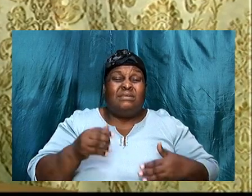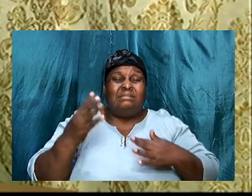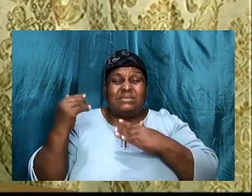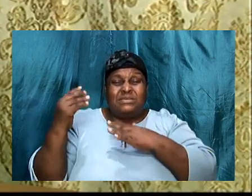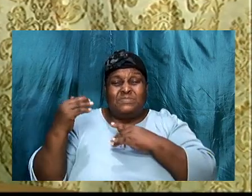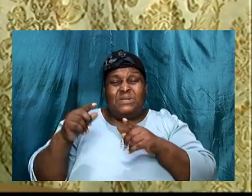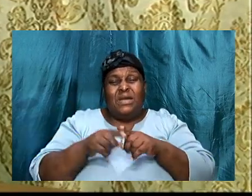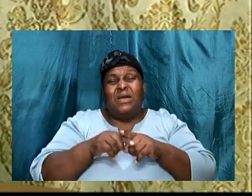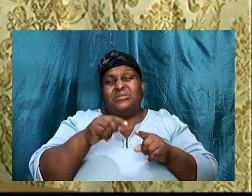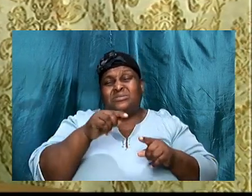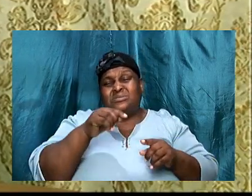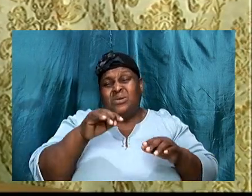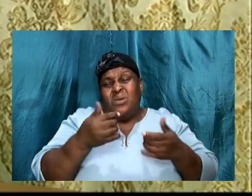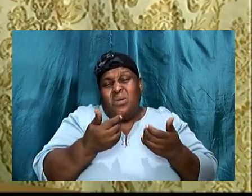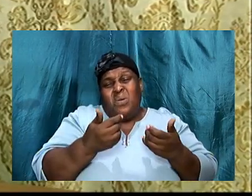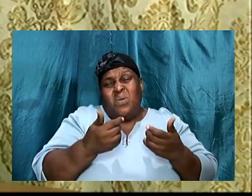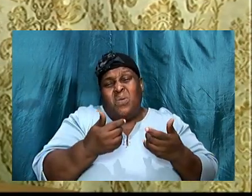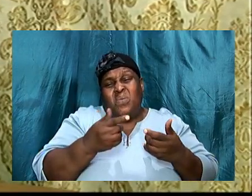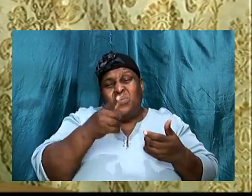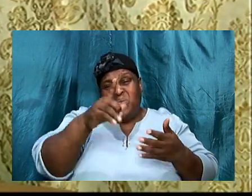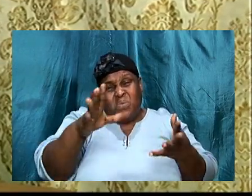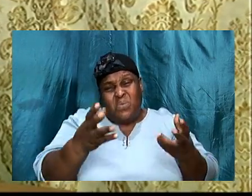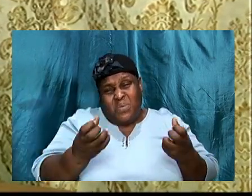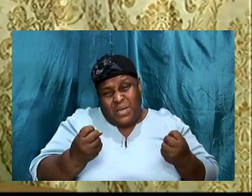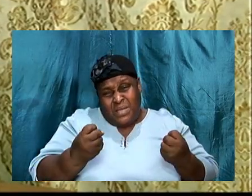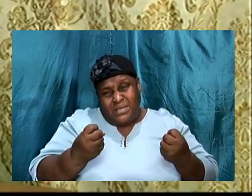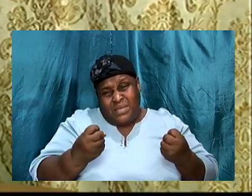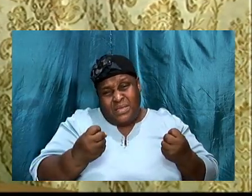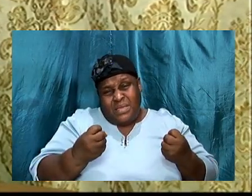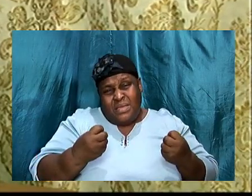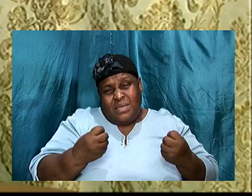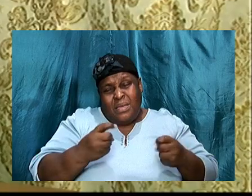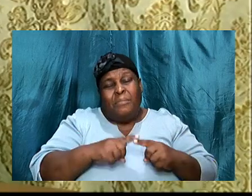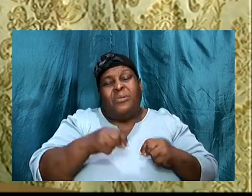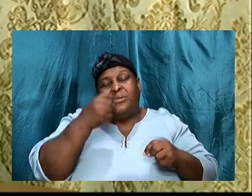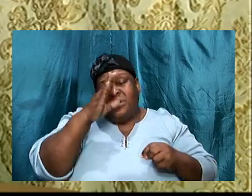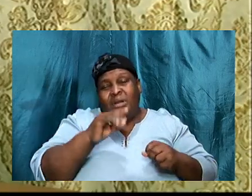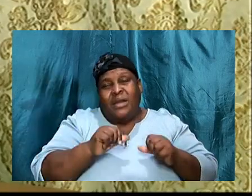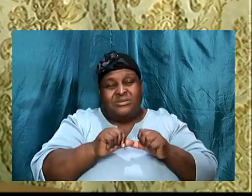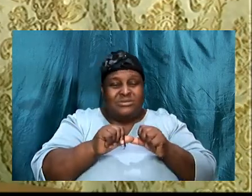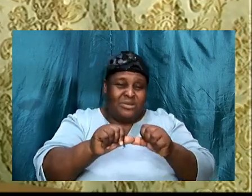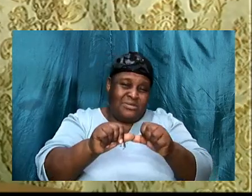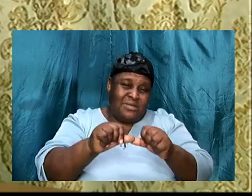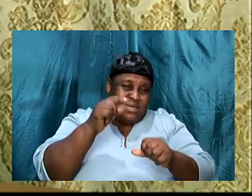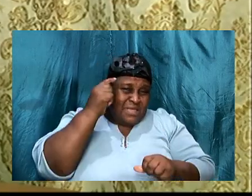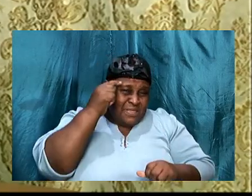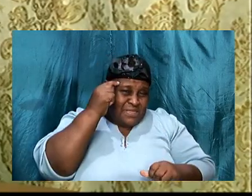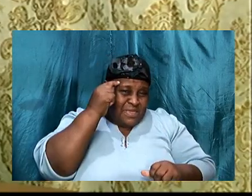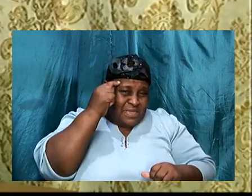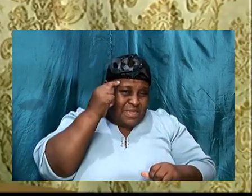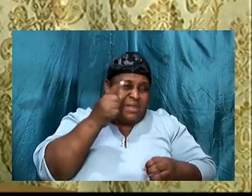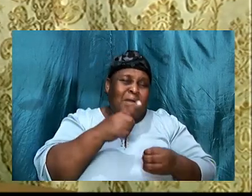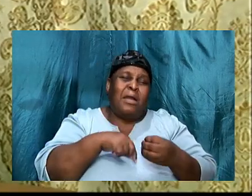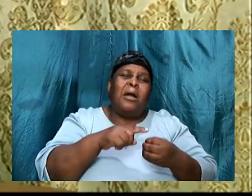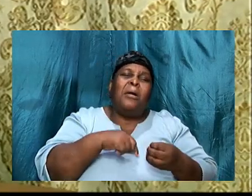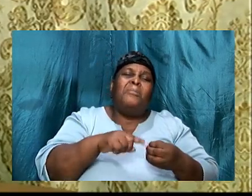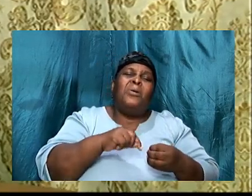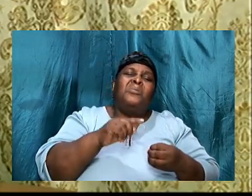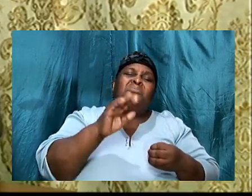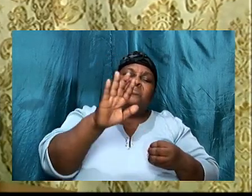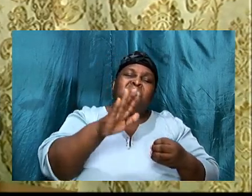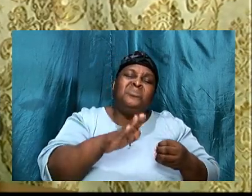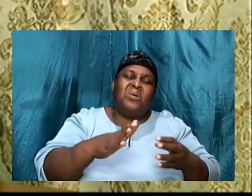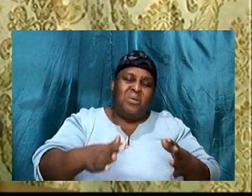But, he is constantly, thinking, about it for you. Do you know, that when God, looks at your life,